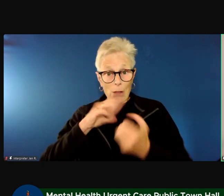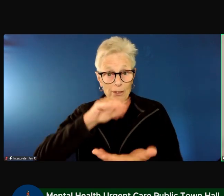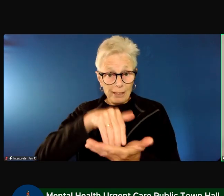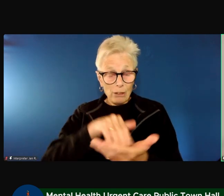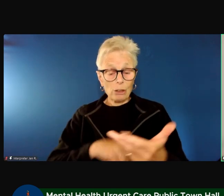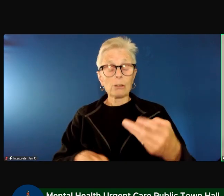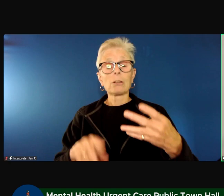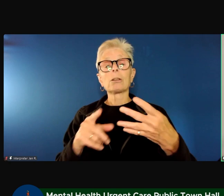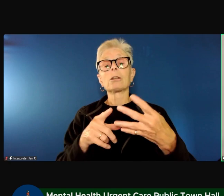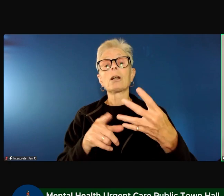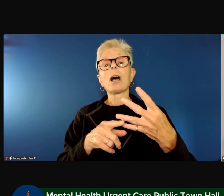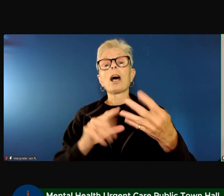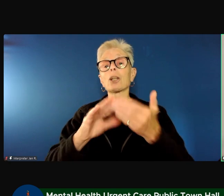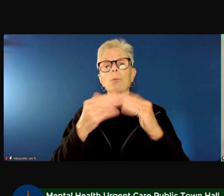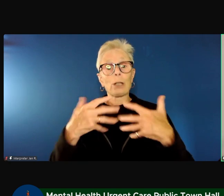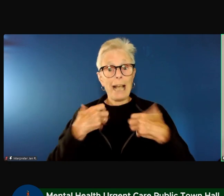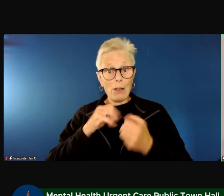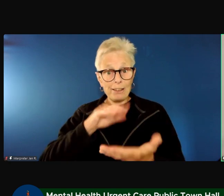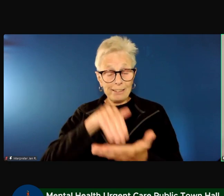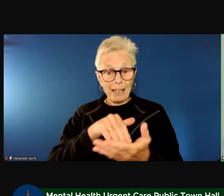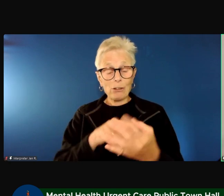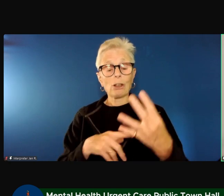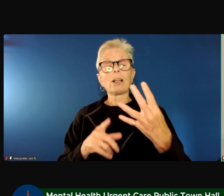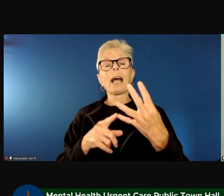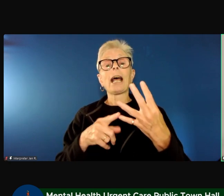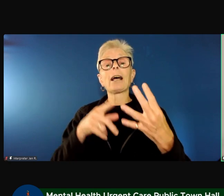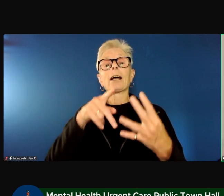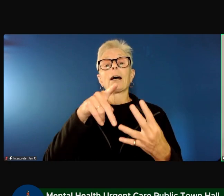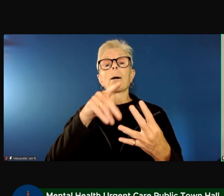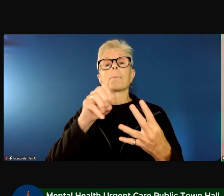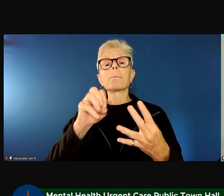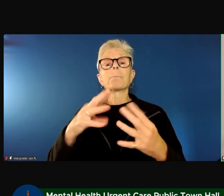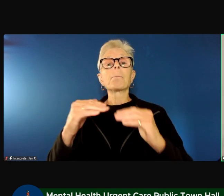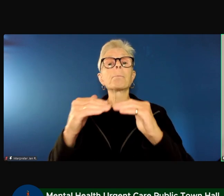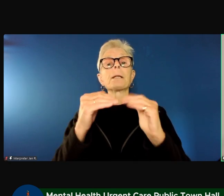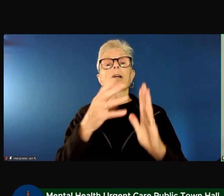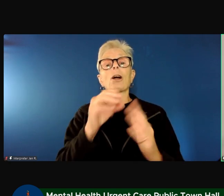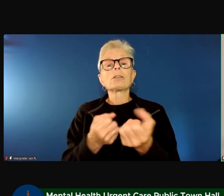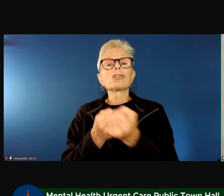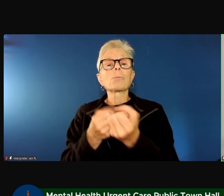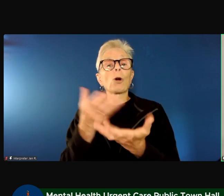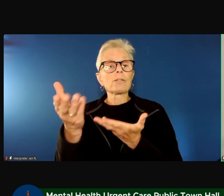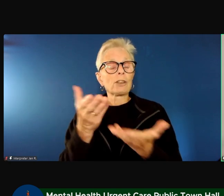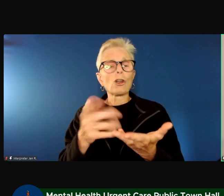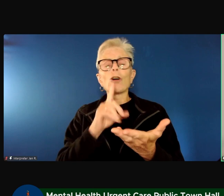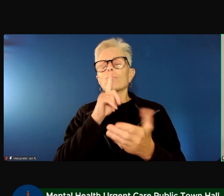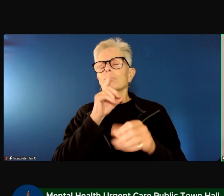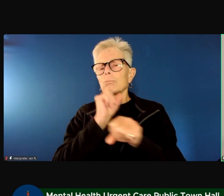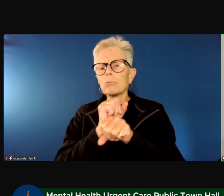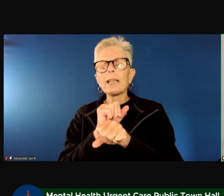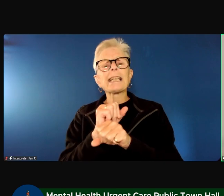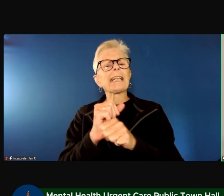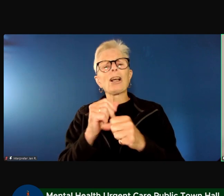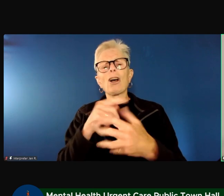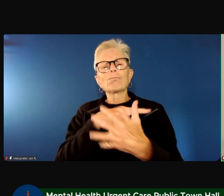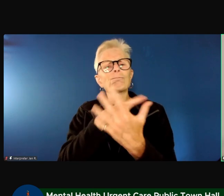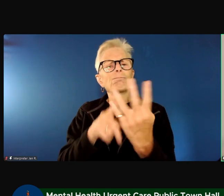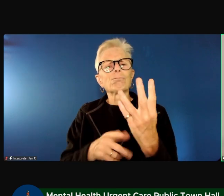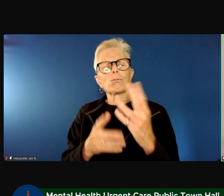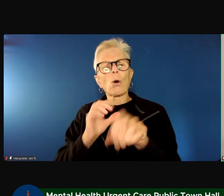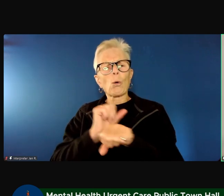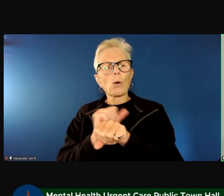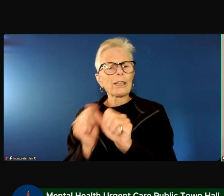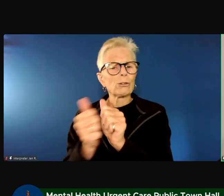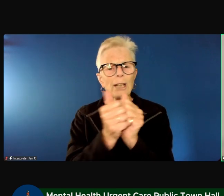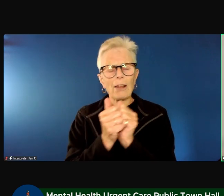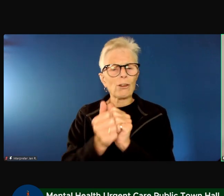the community health center, and peer and support services as true collaborative partners. And that